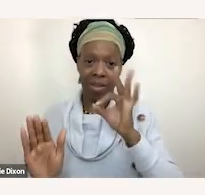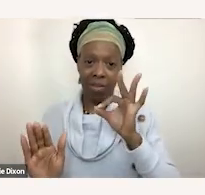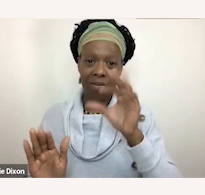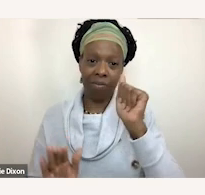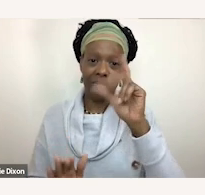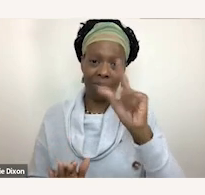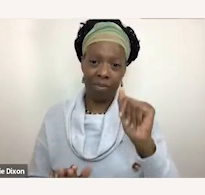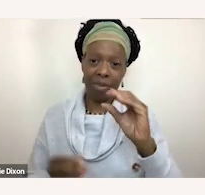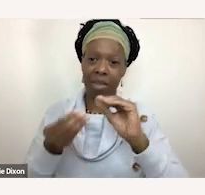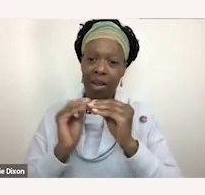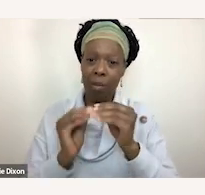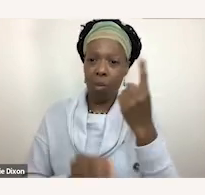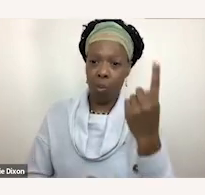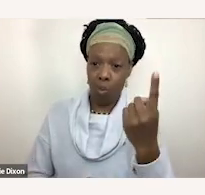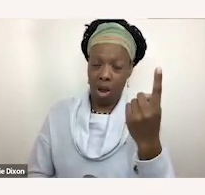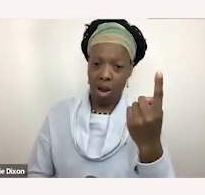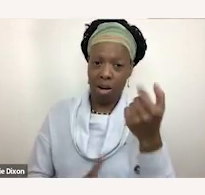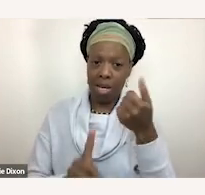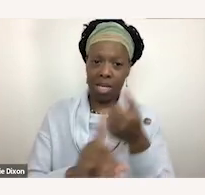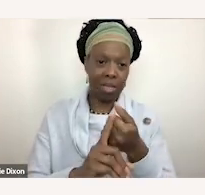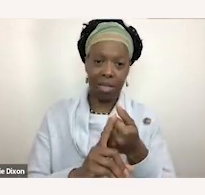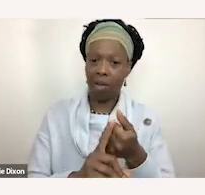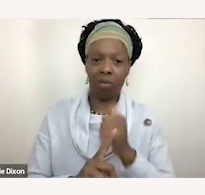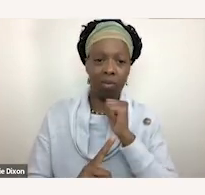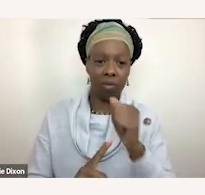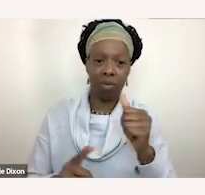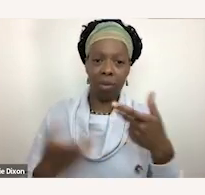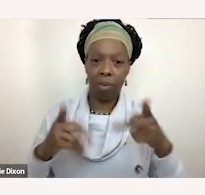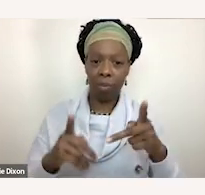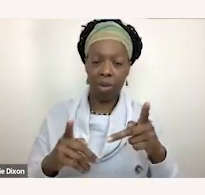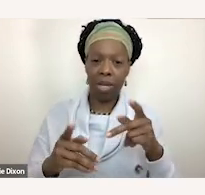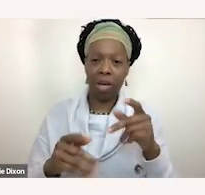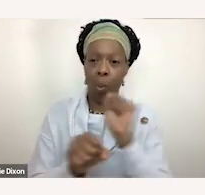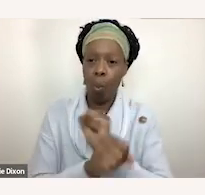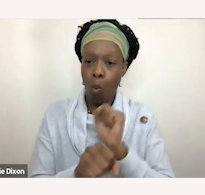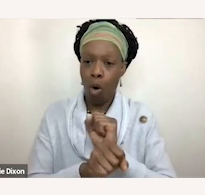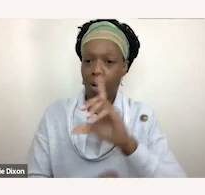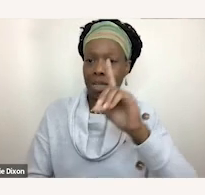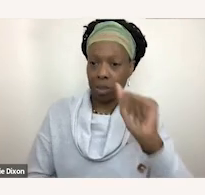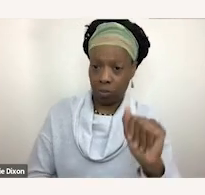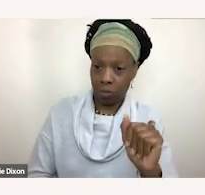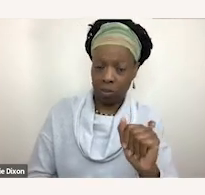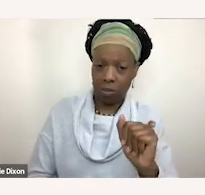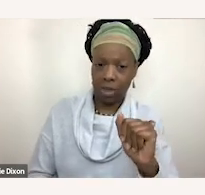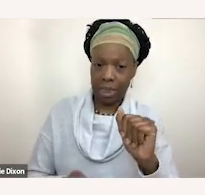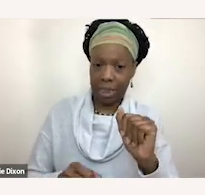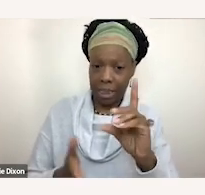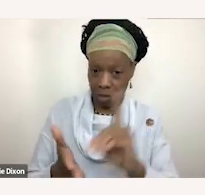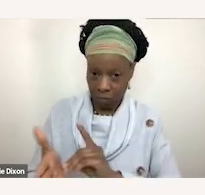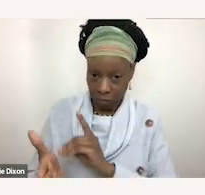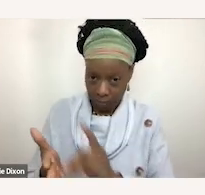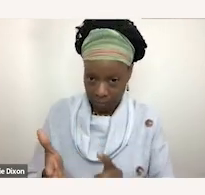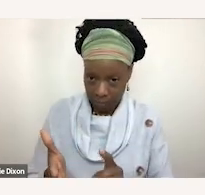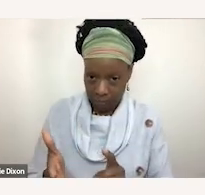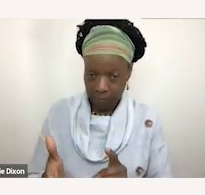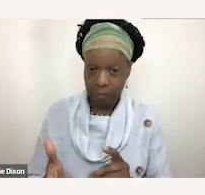title number one which prohibits employment discrimination title number two title addresses